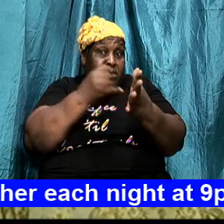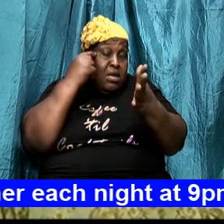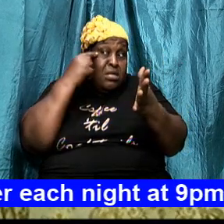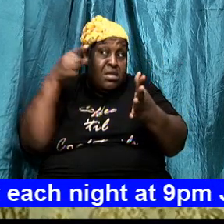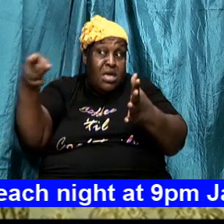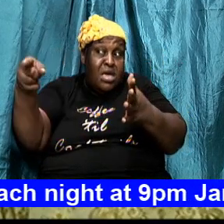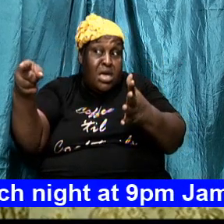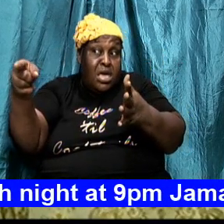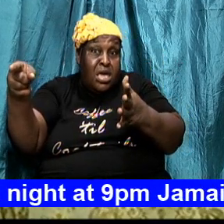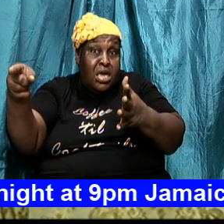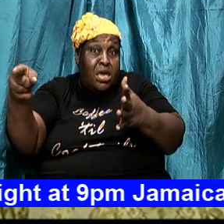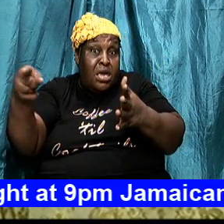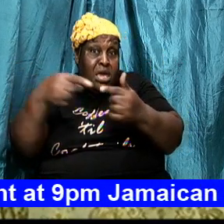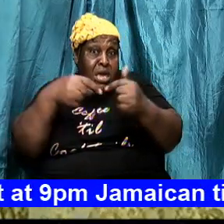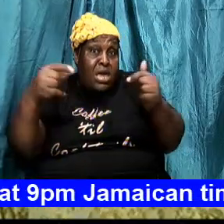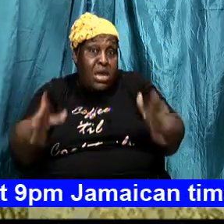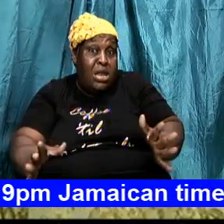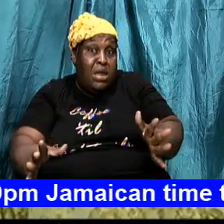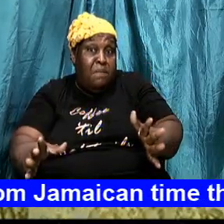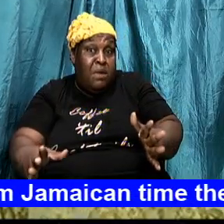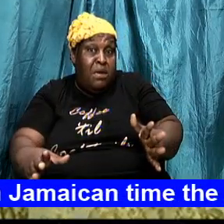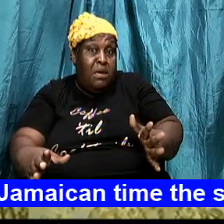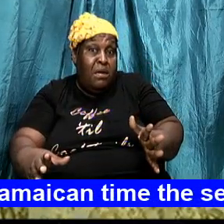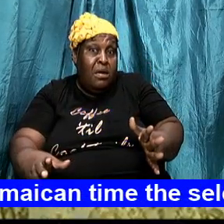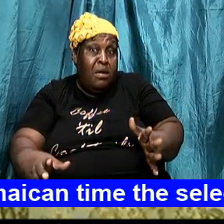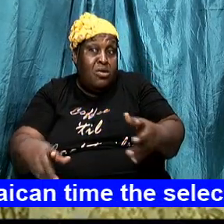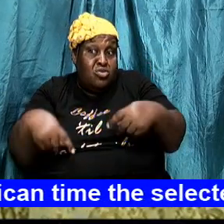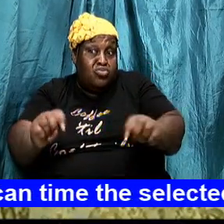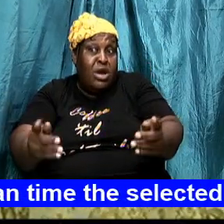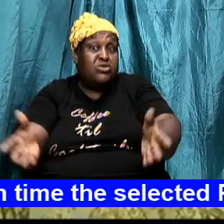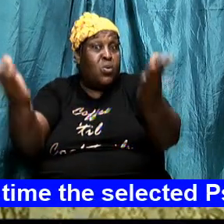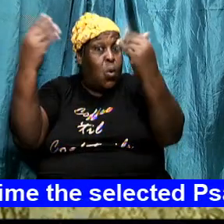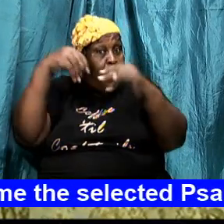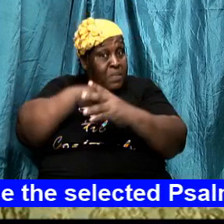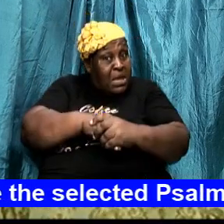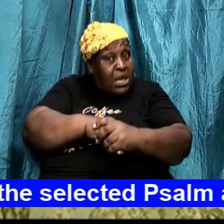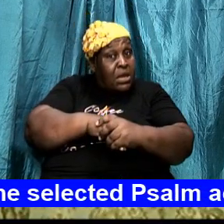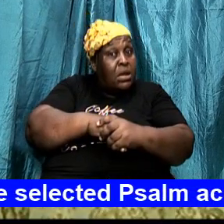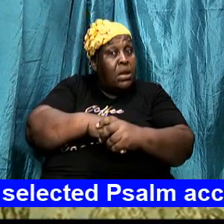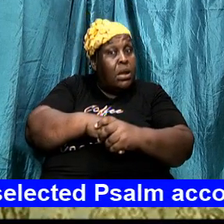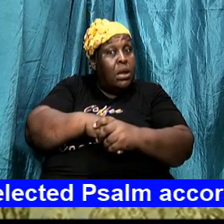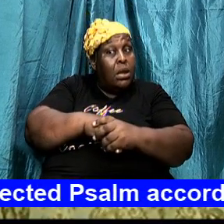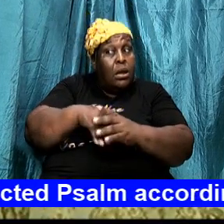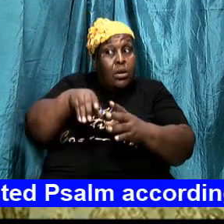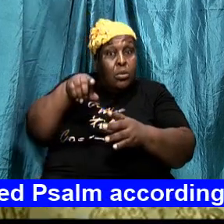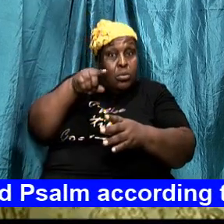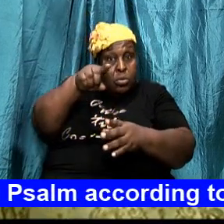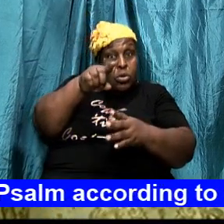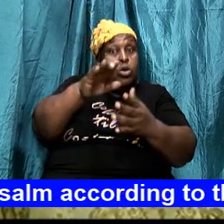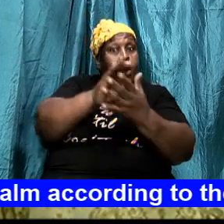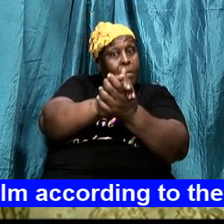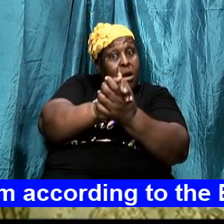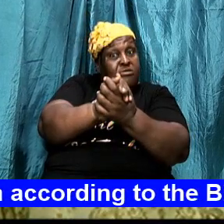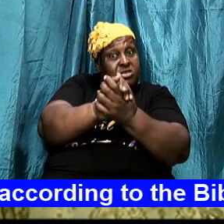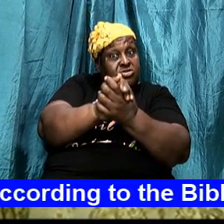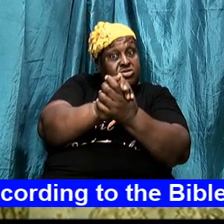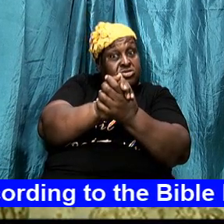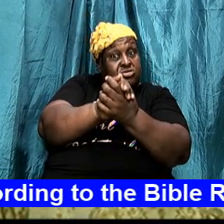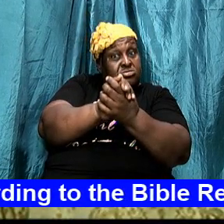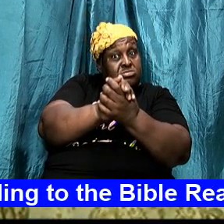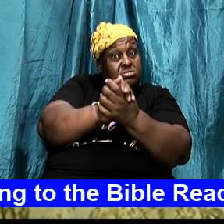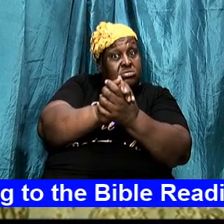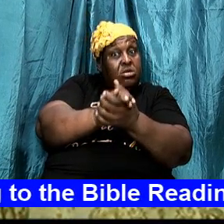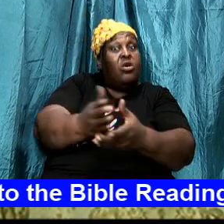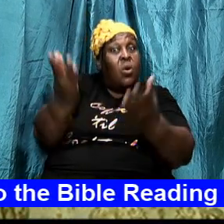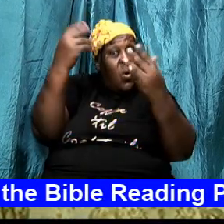come in if you are not pressing somebody you will not be able to identify when the enemy is coming the enemy is going to come in